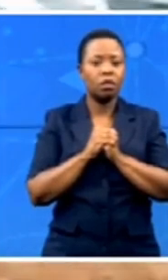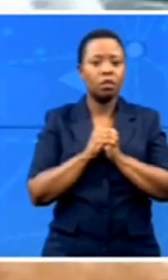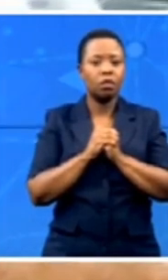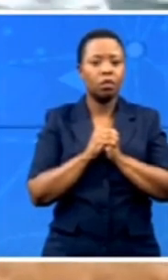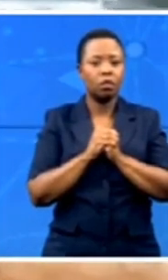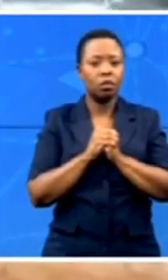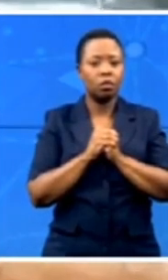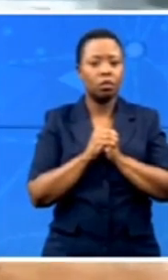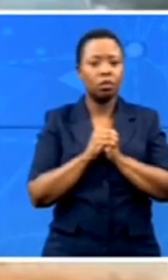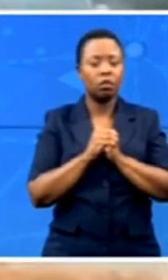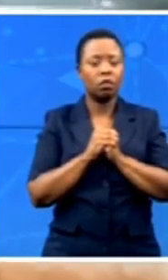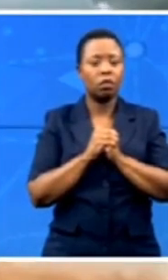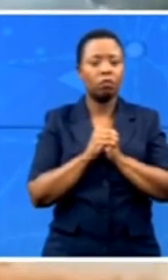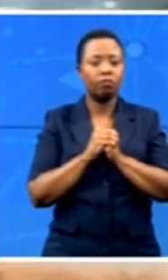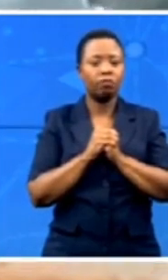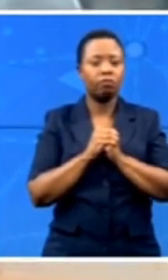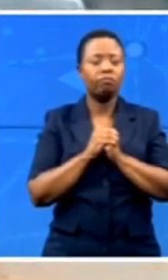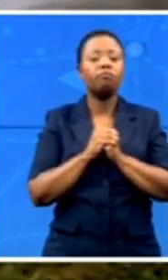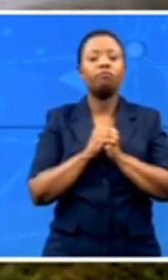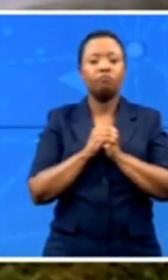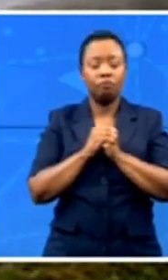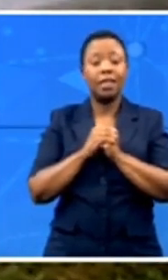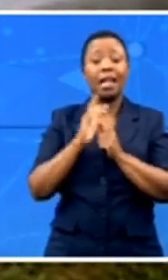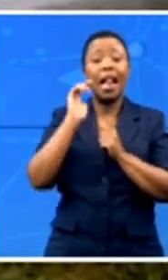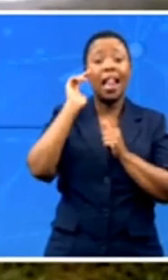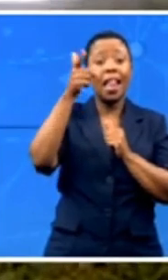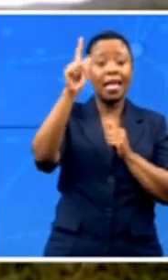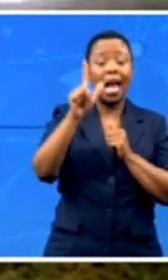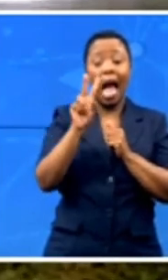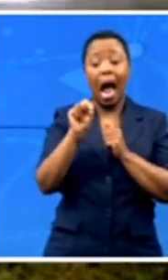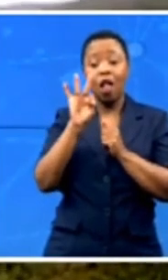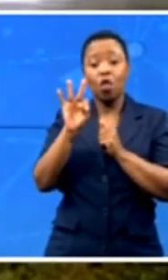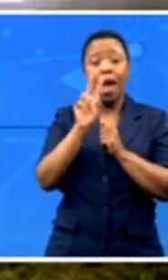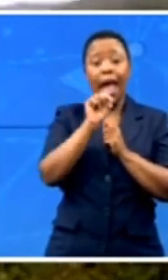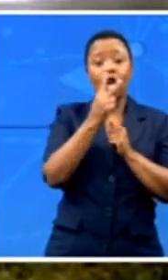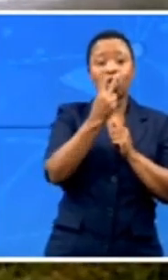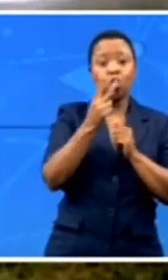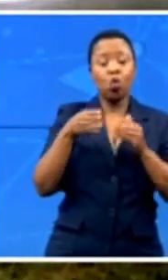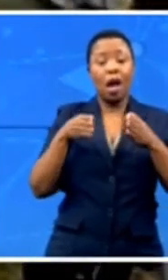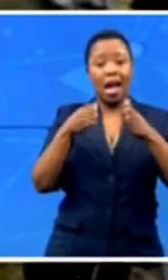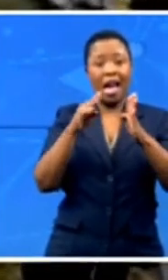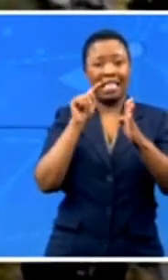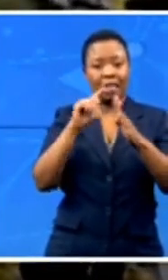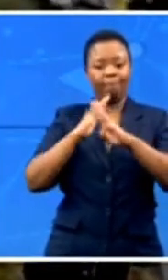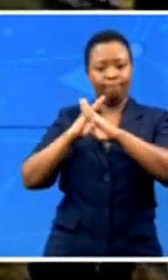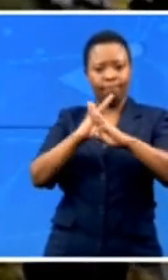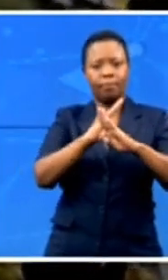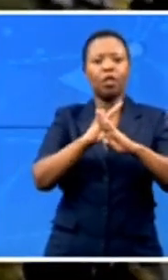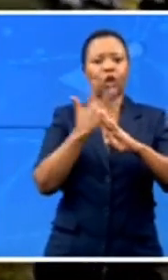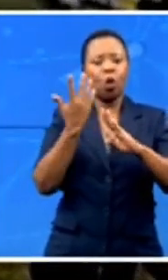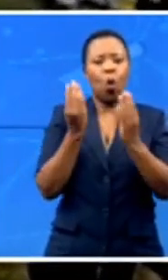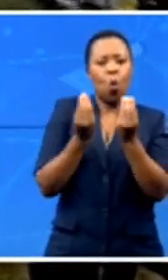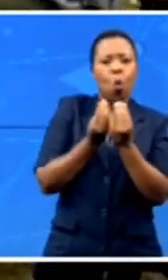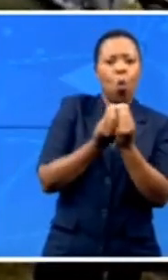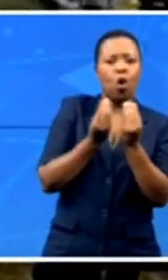loss. Protesters later closed the N3 and N2 highways, which affected the transportation of goods from Durban and Richards Bay to the industrial